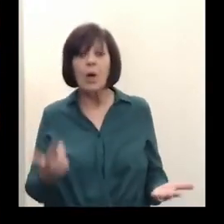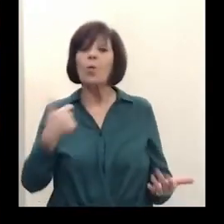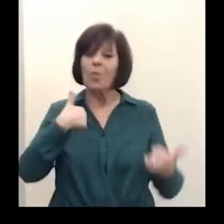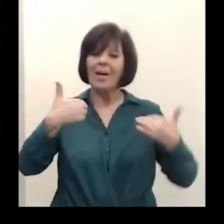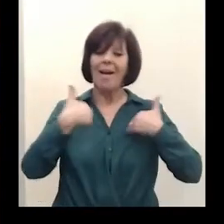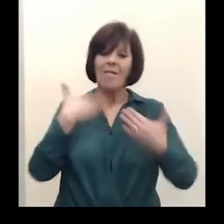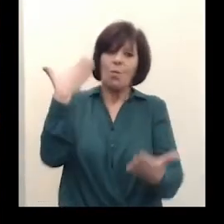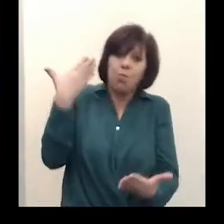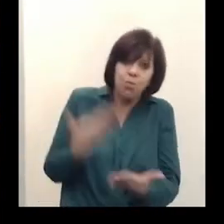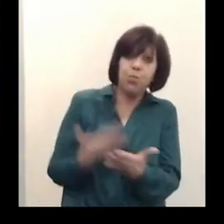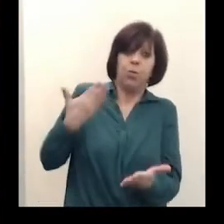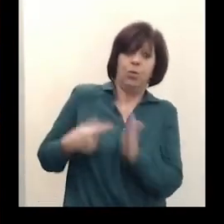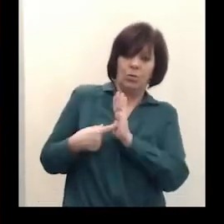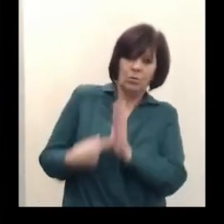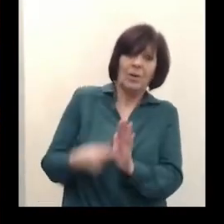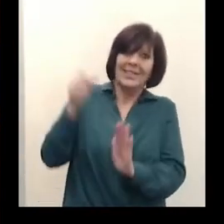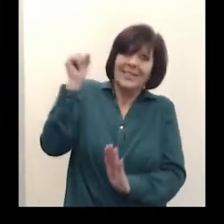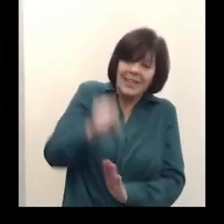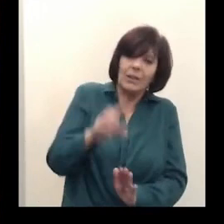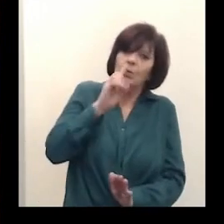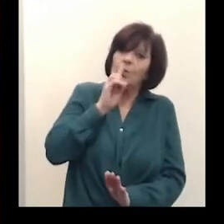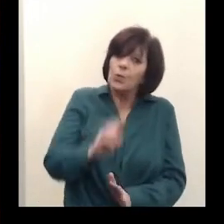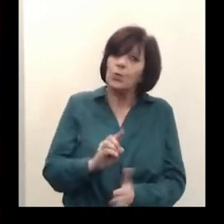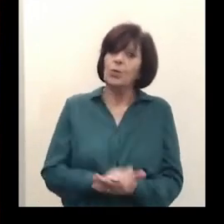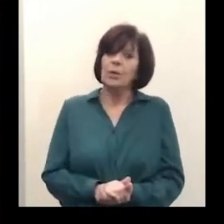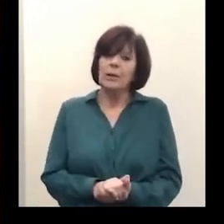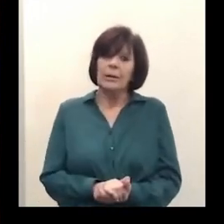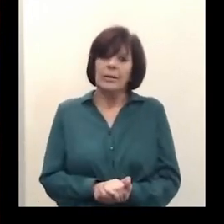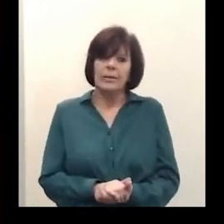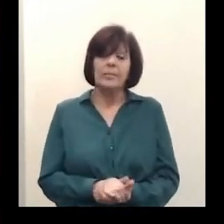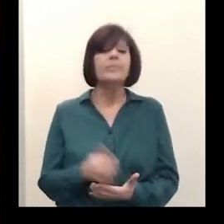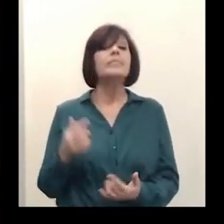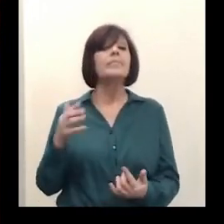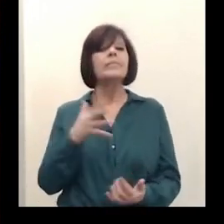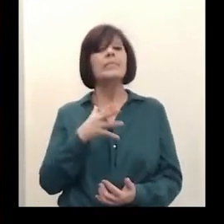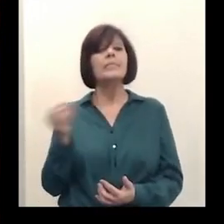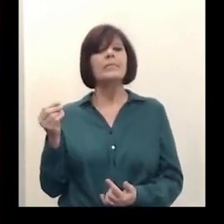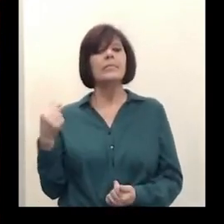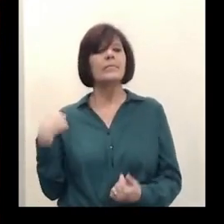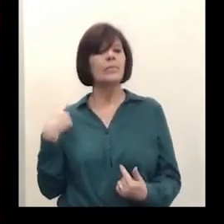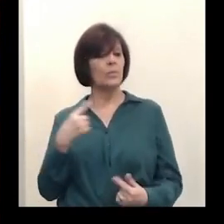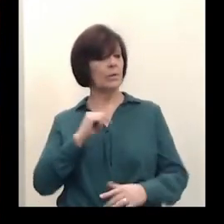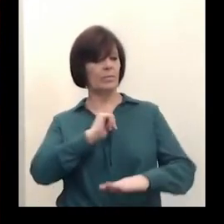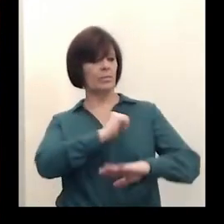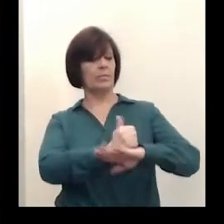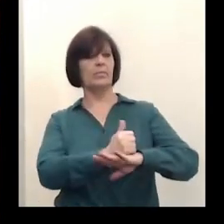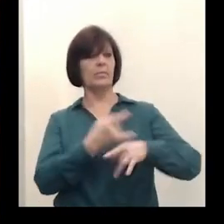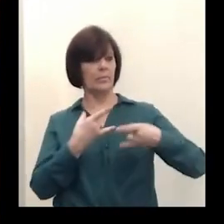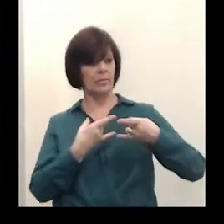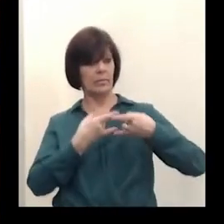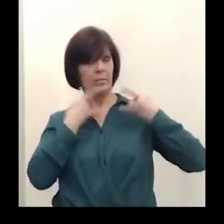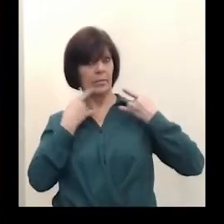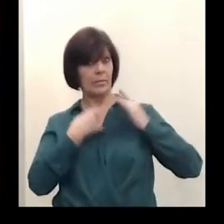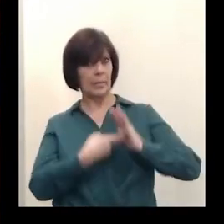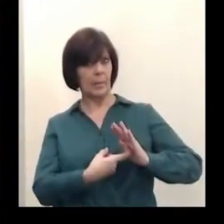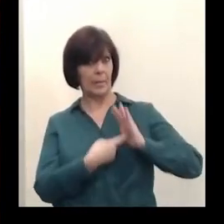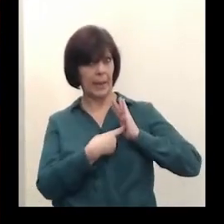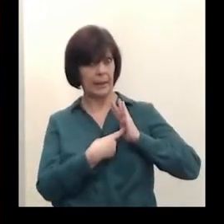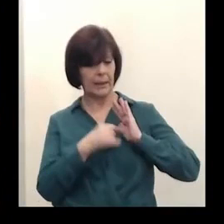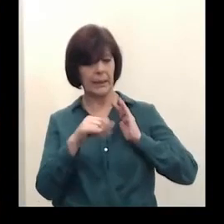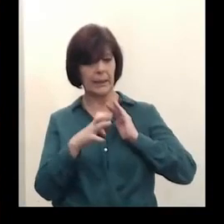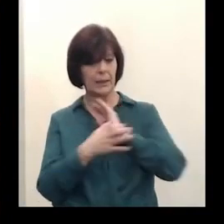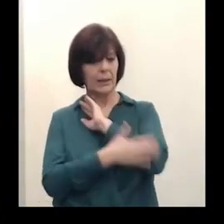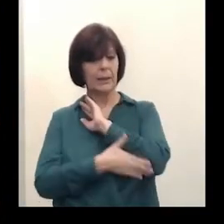that that is true and and and since we've we've implemented our mask mandate in Erie County our